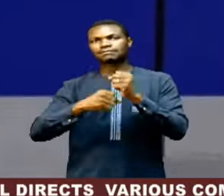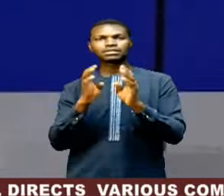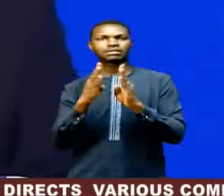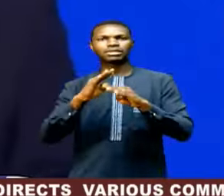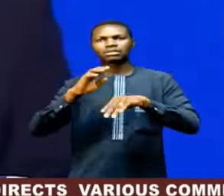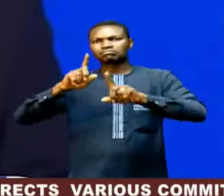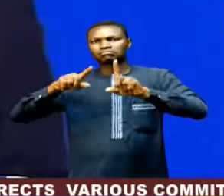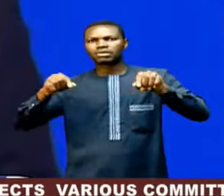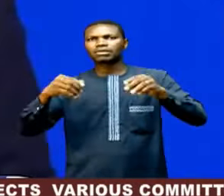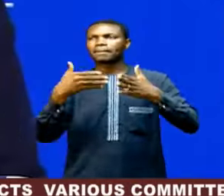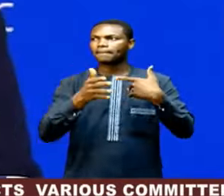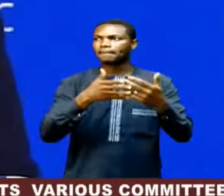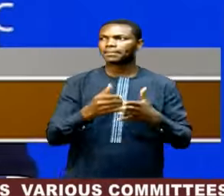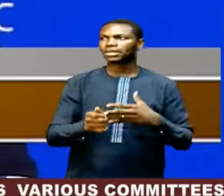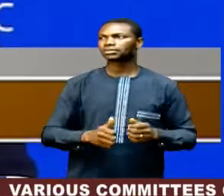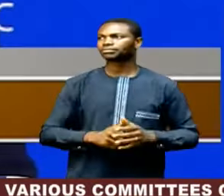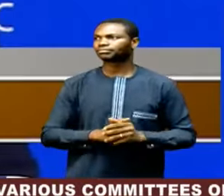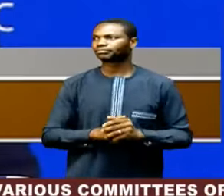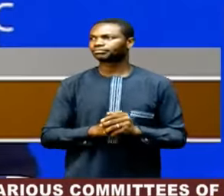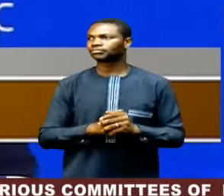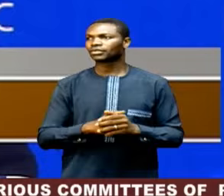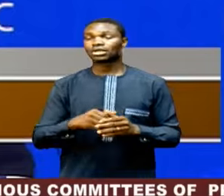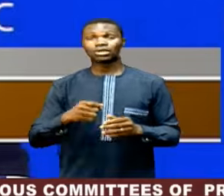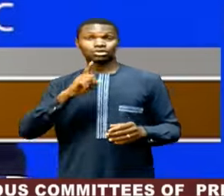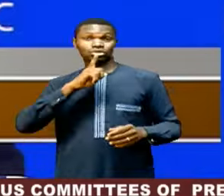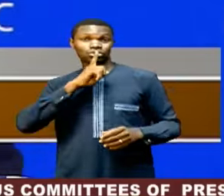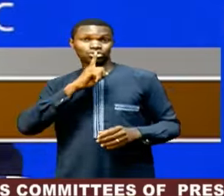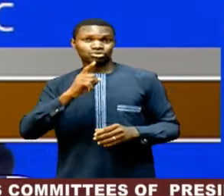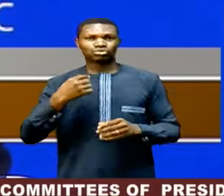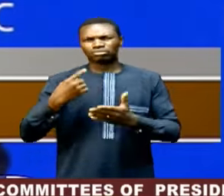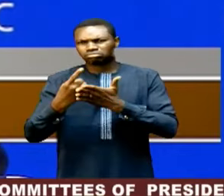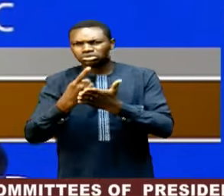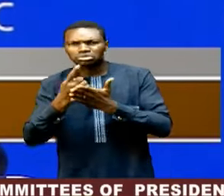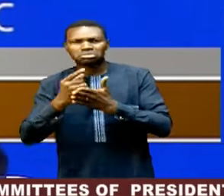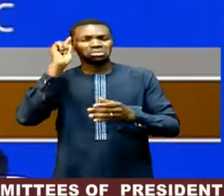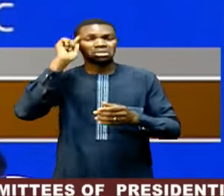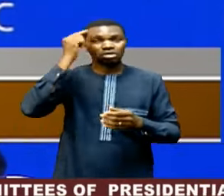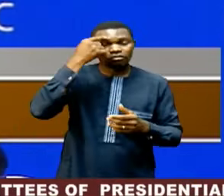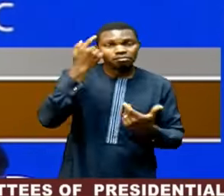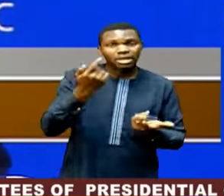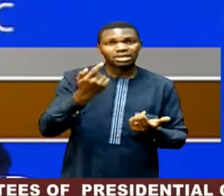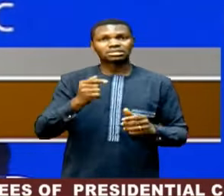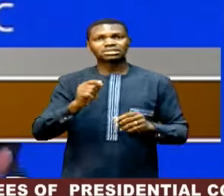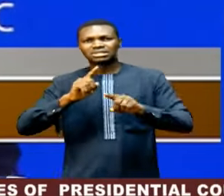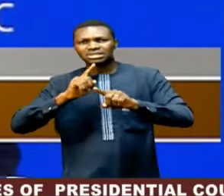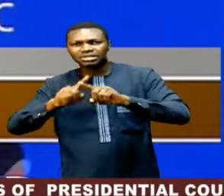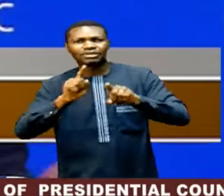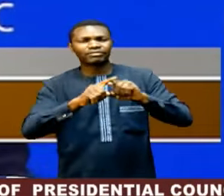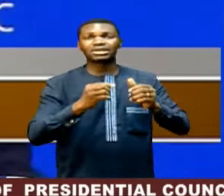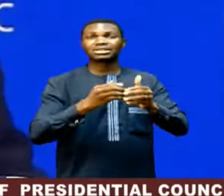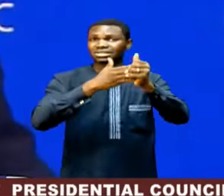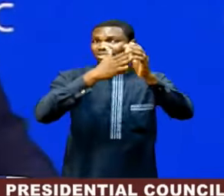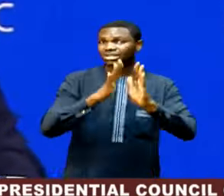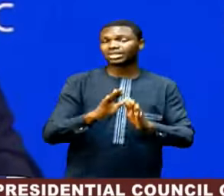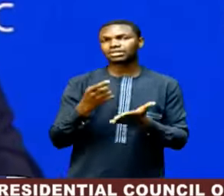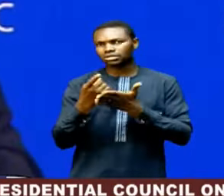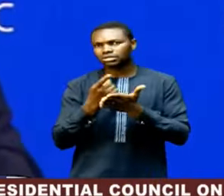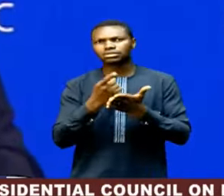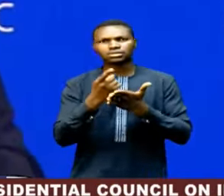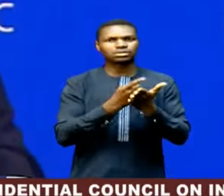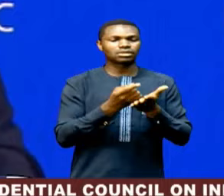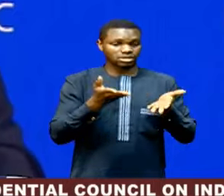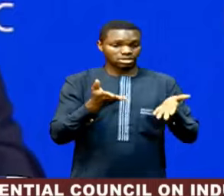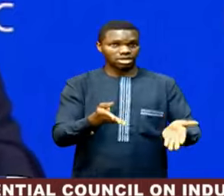issues. Climate and AI are exhaustively discussed by governments, by the media, and by leaders here in Davos.